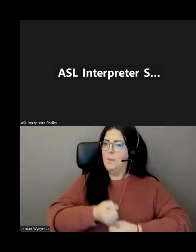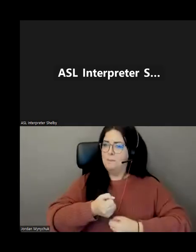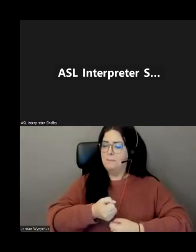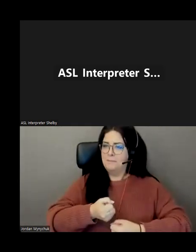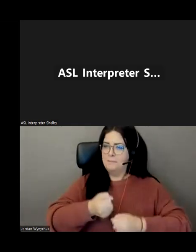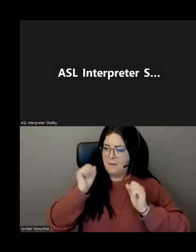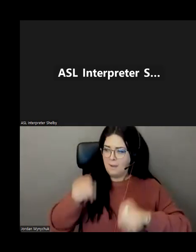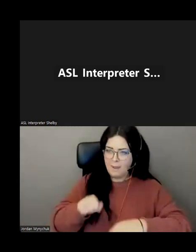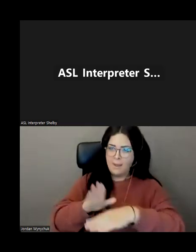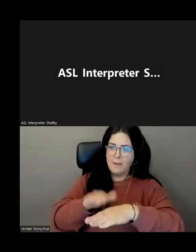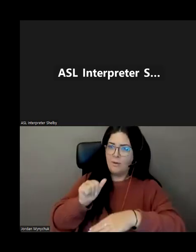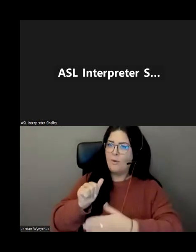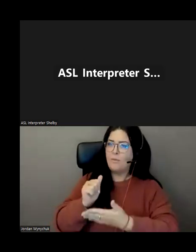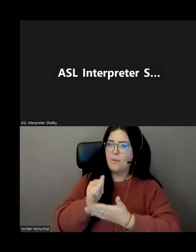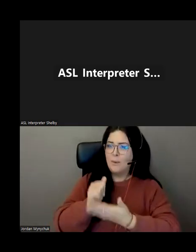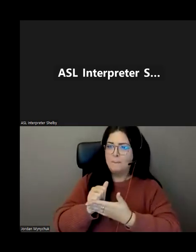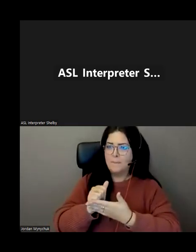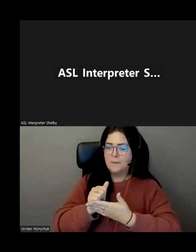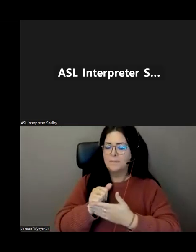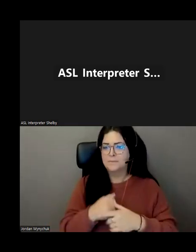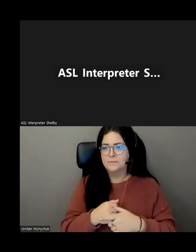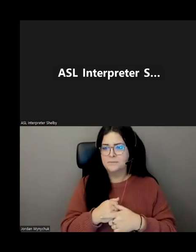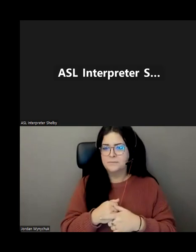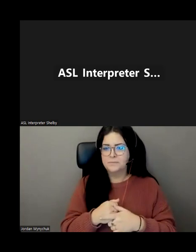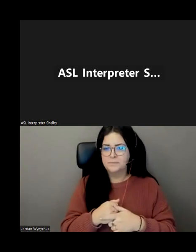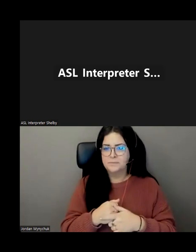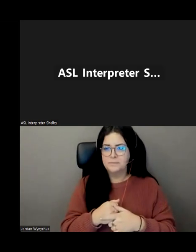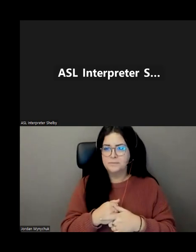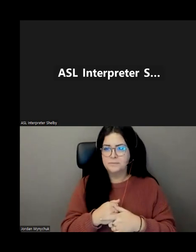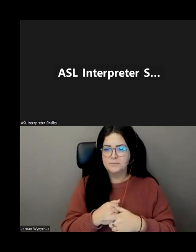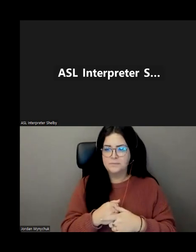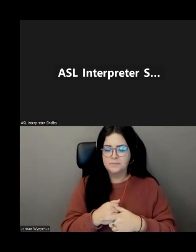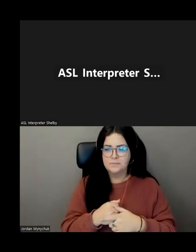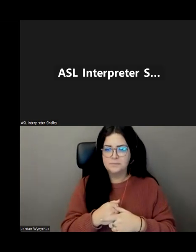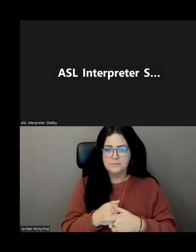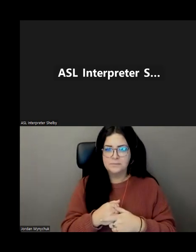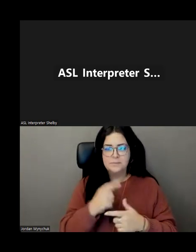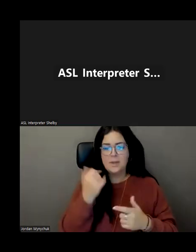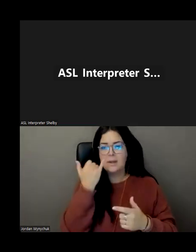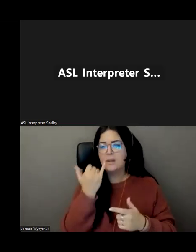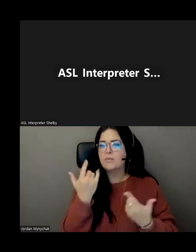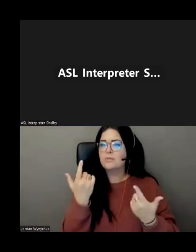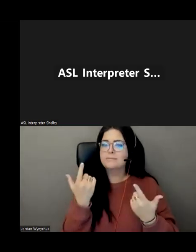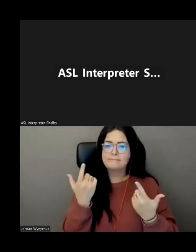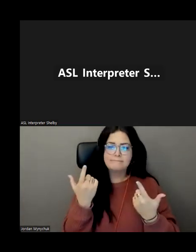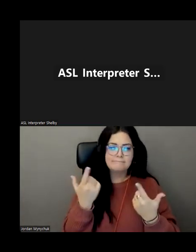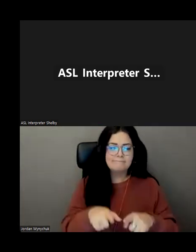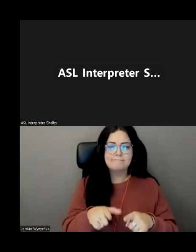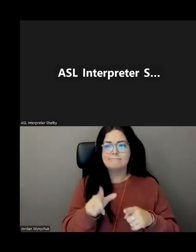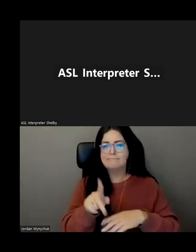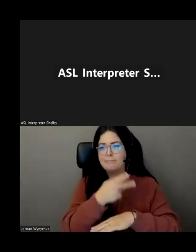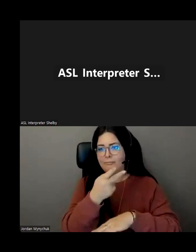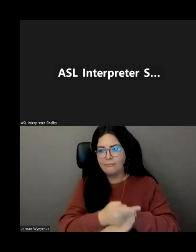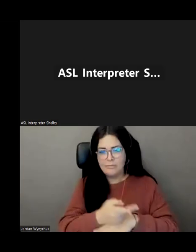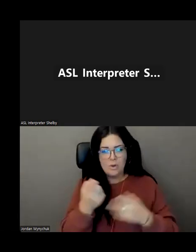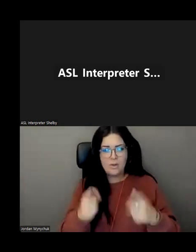and and kind of overcome that uh that fear of of falling and living alone in your own uh home